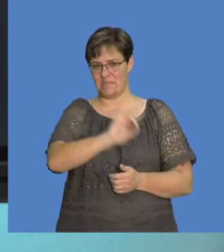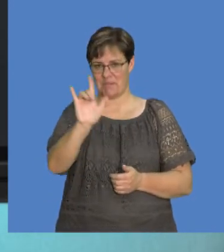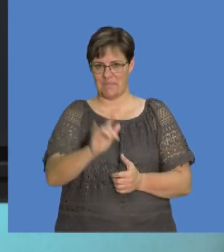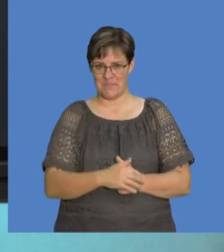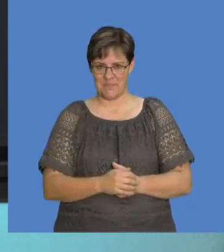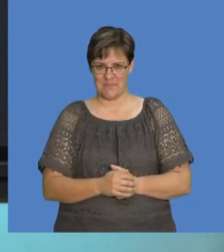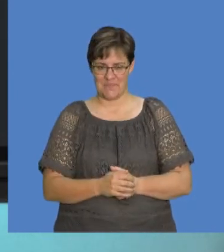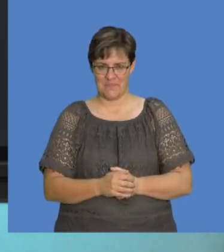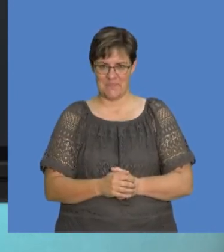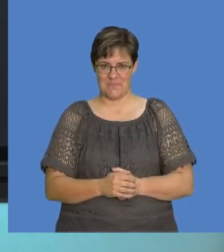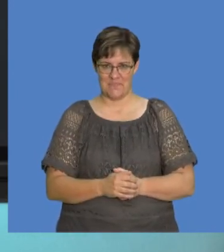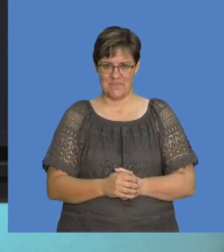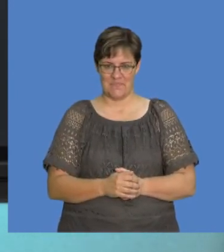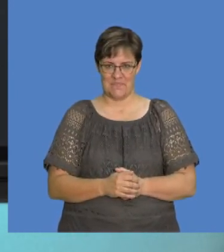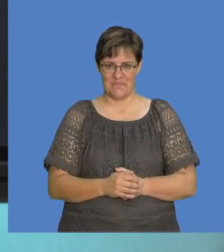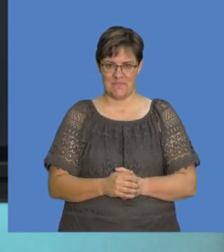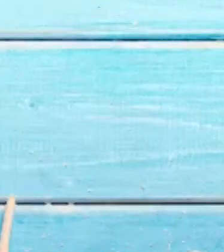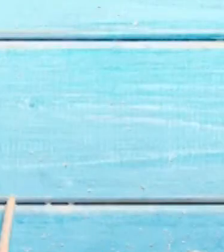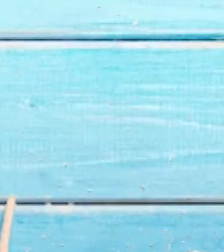Tembal Nube is cheers and bye-bye for now.